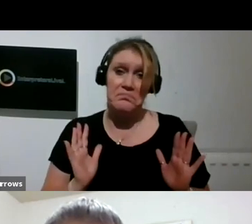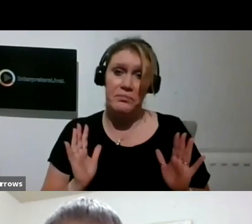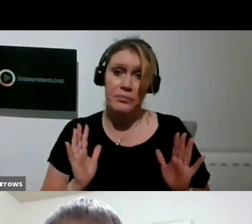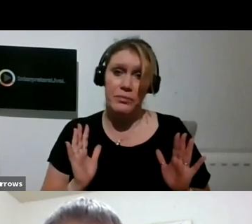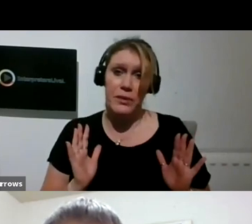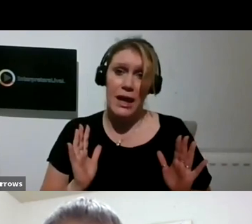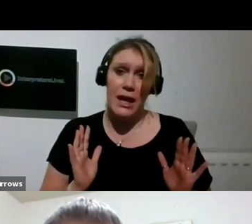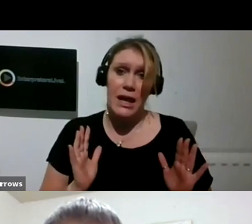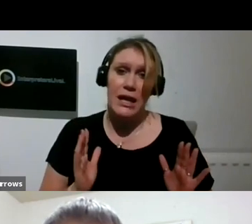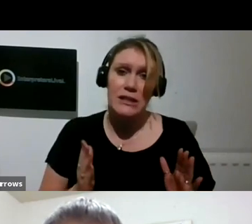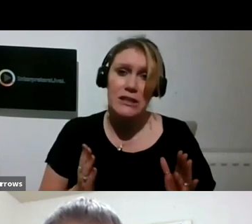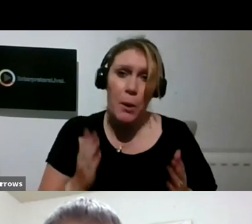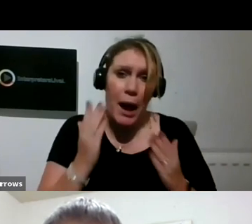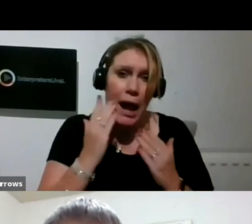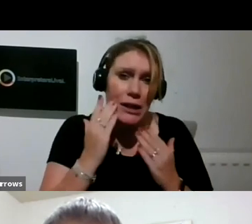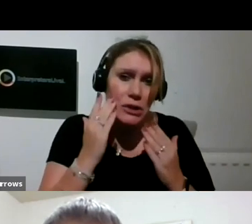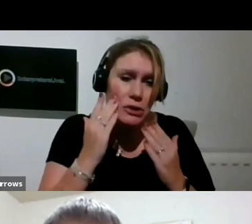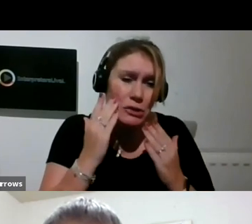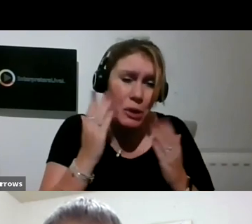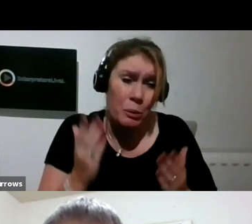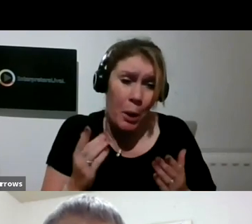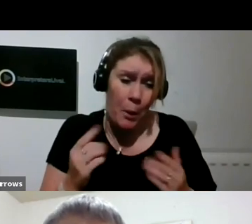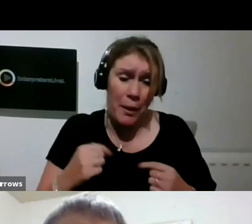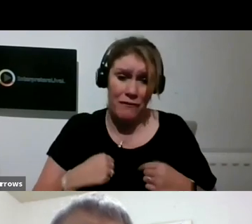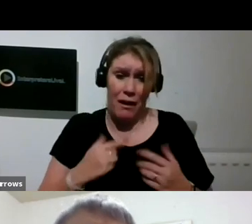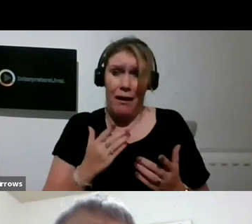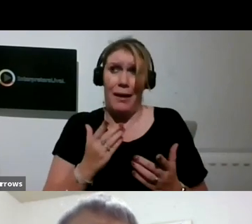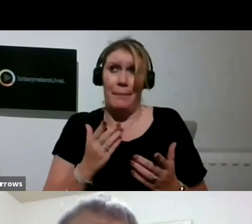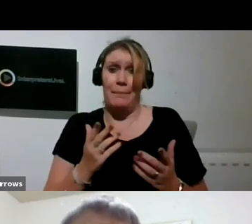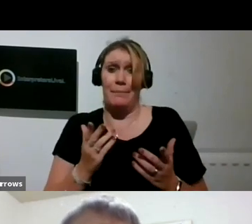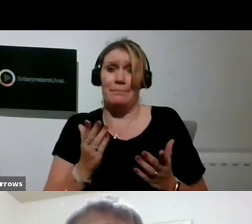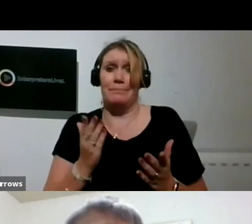I don't know if I'm a typical, I don't think I am really.